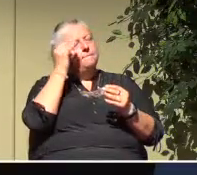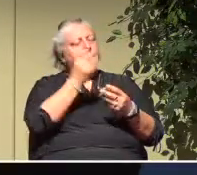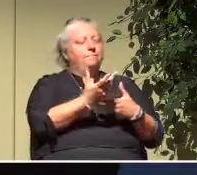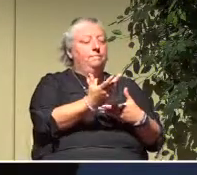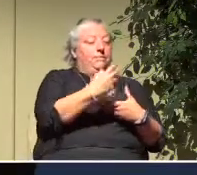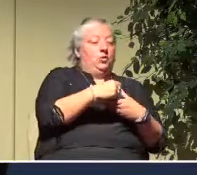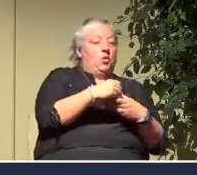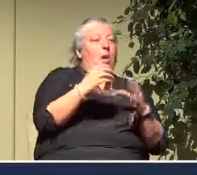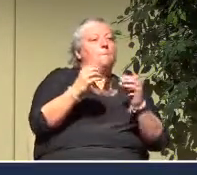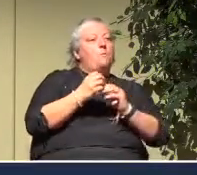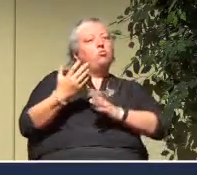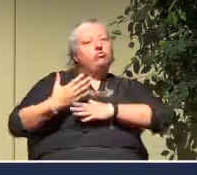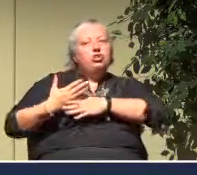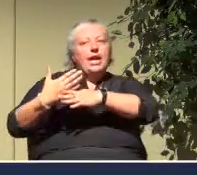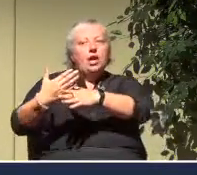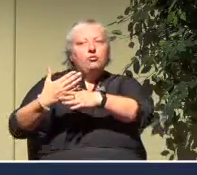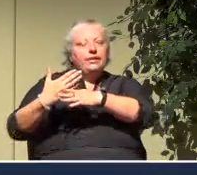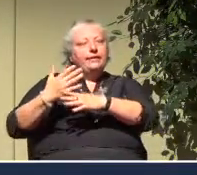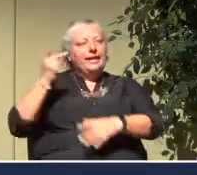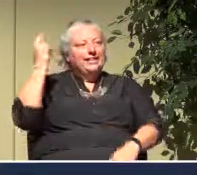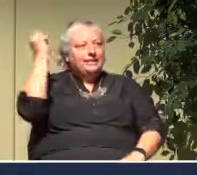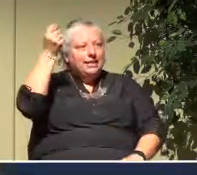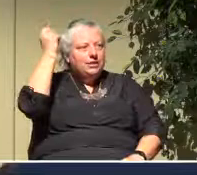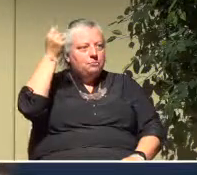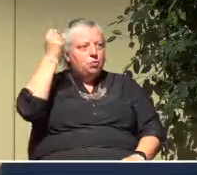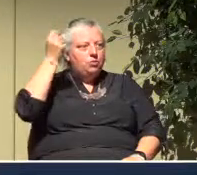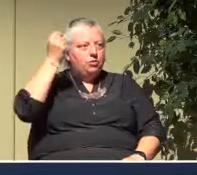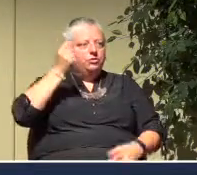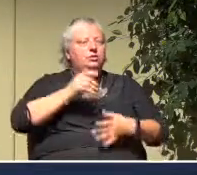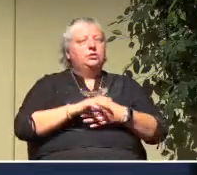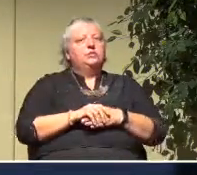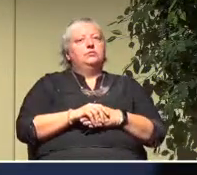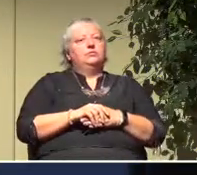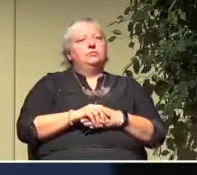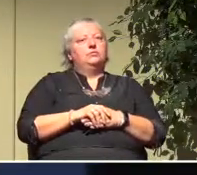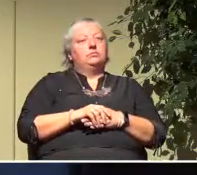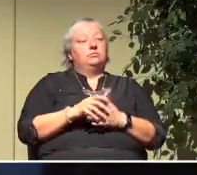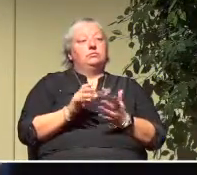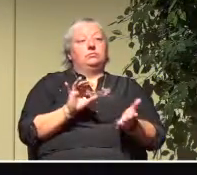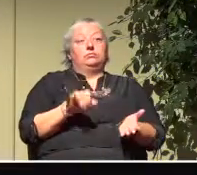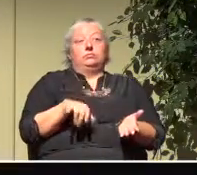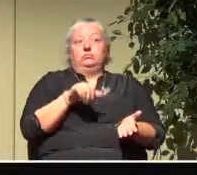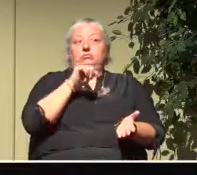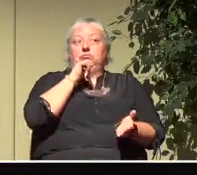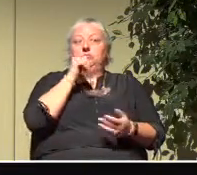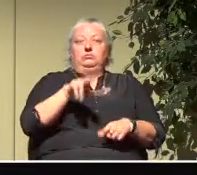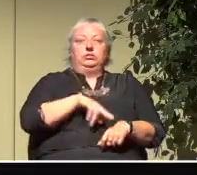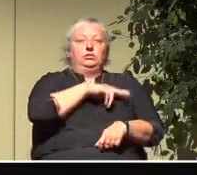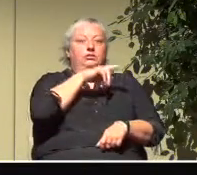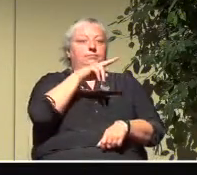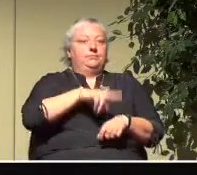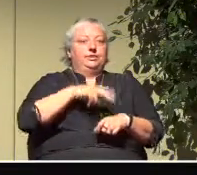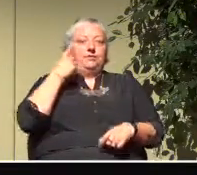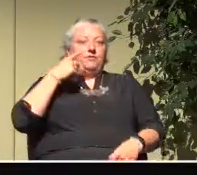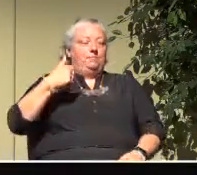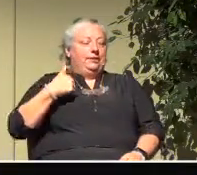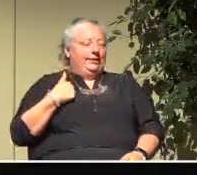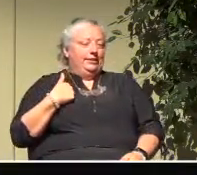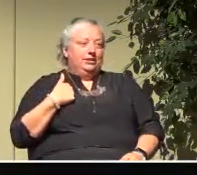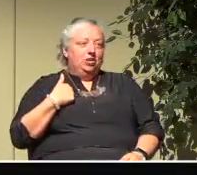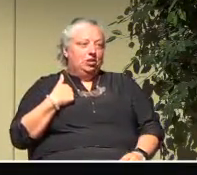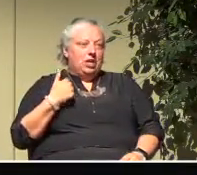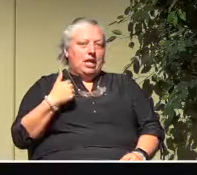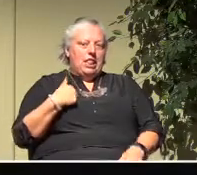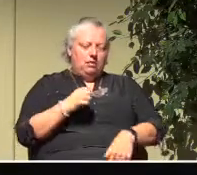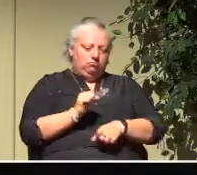more sharing and more testimonies. And I have to tell you, that's not something that comes naturally to me. I